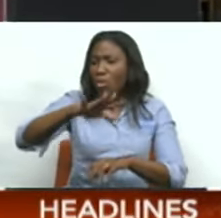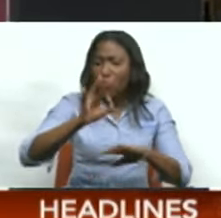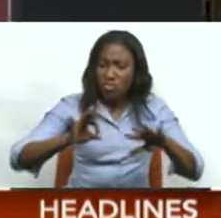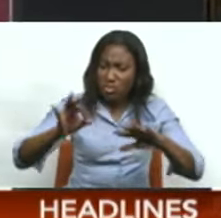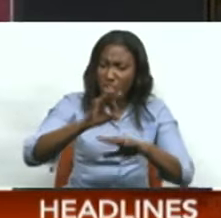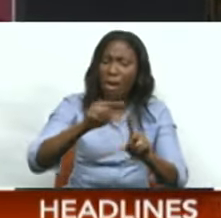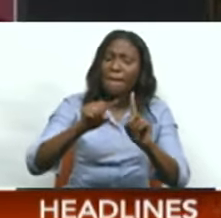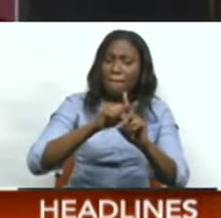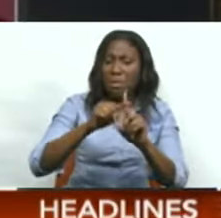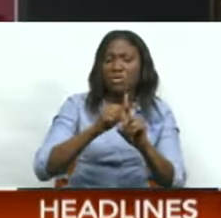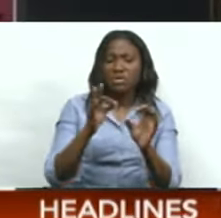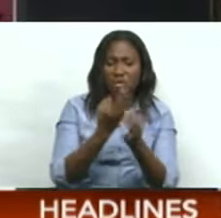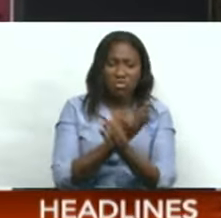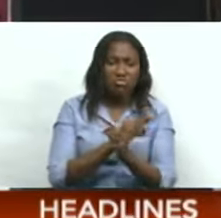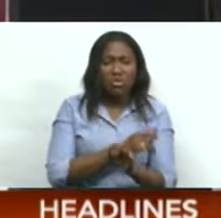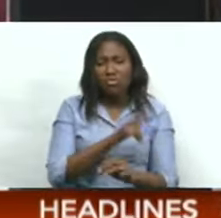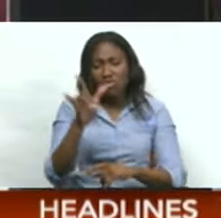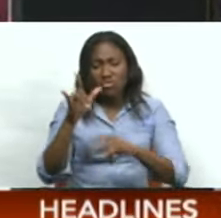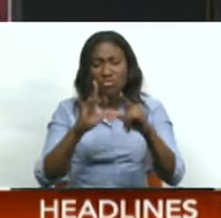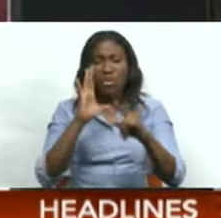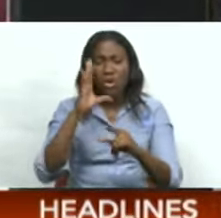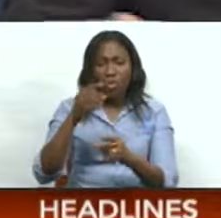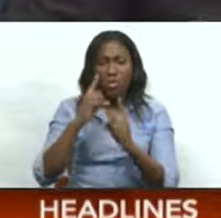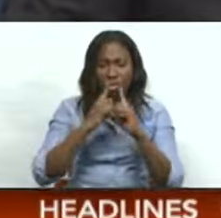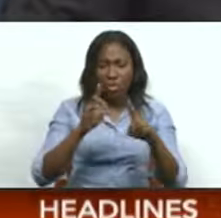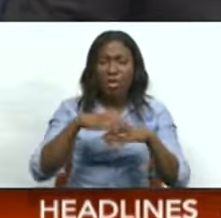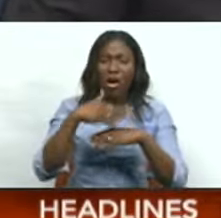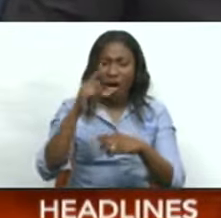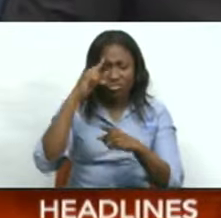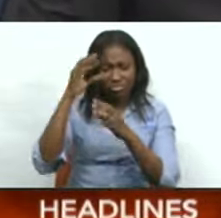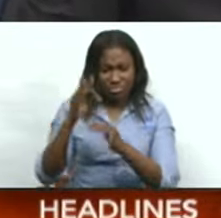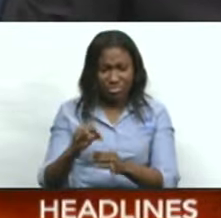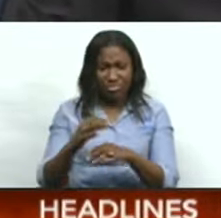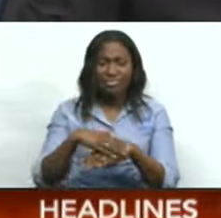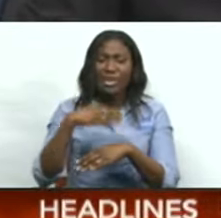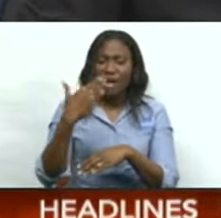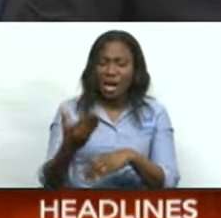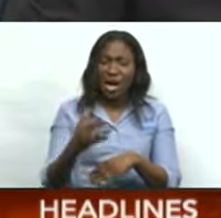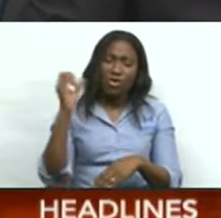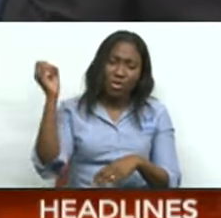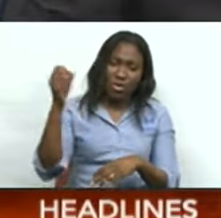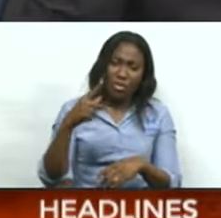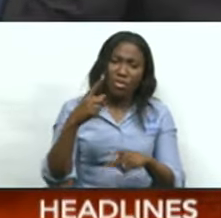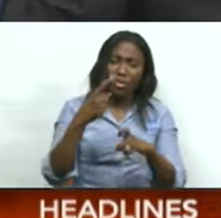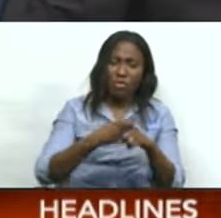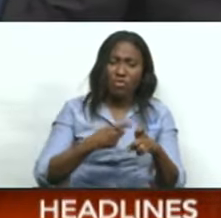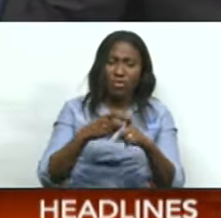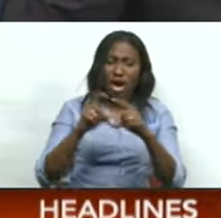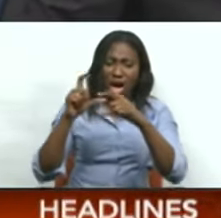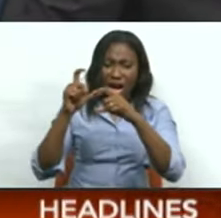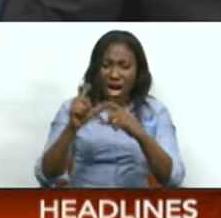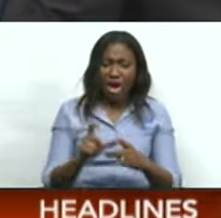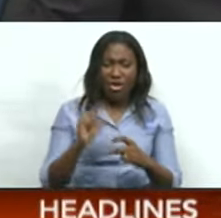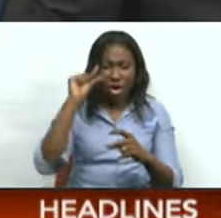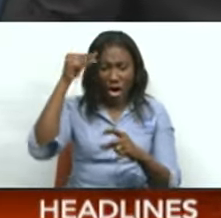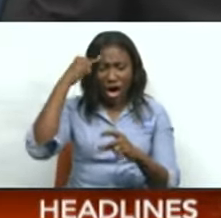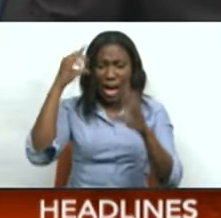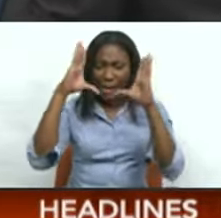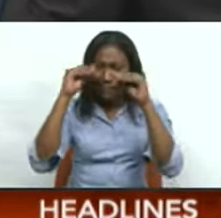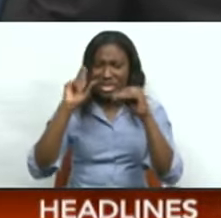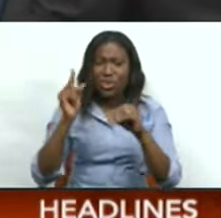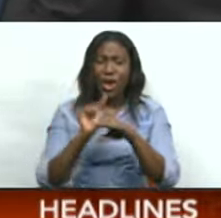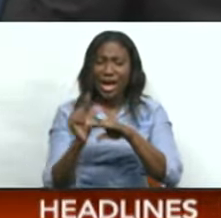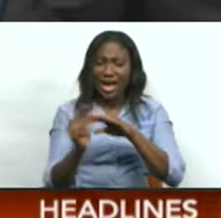for my leader to make a definitive statement on that. Speaking after his return from the 46 regular CARICOM heads of government meeting in